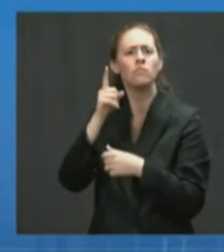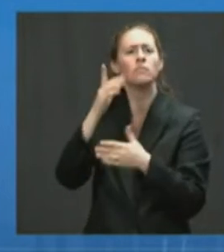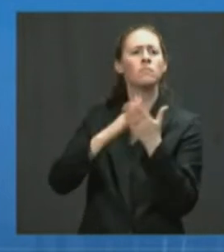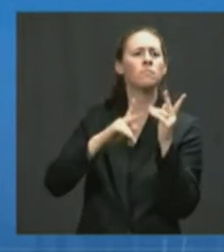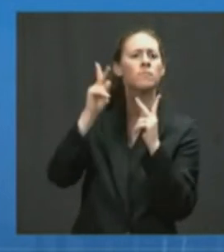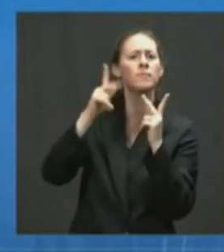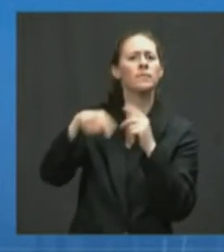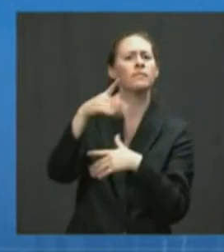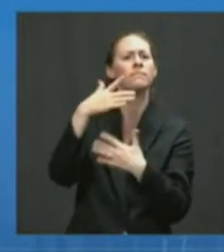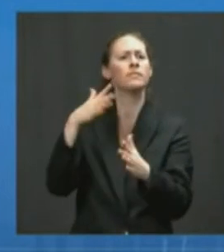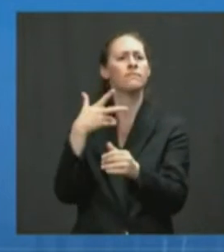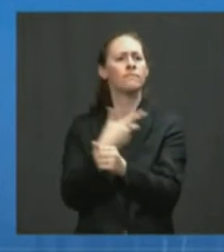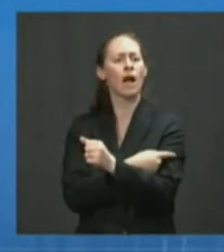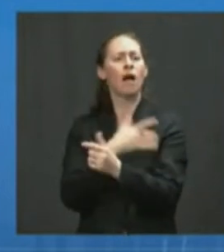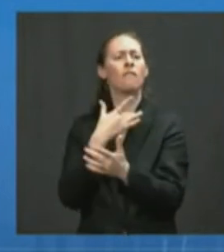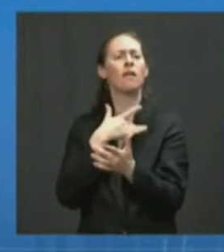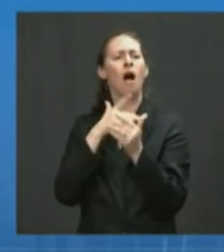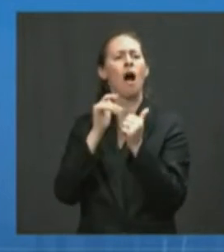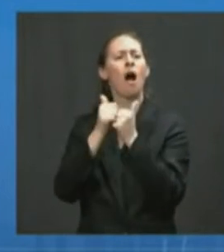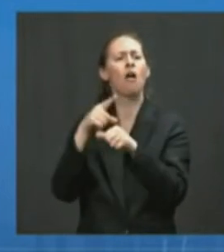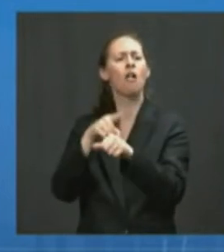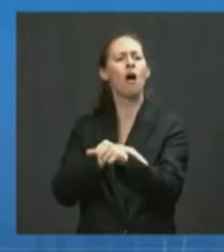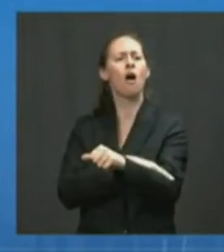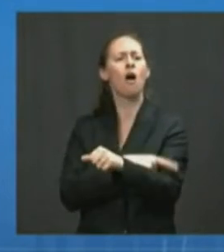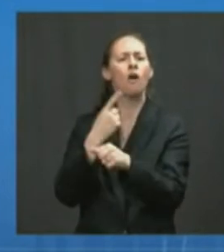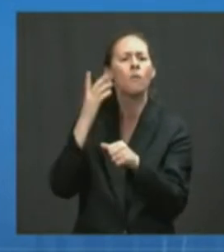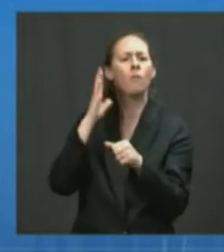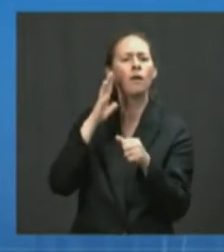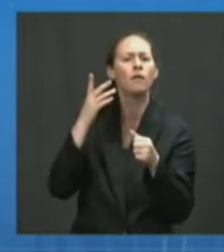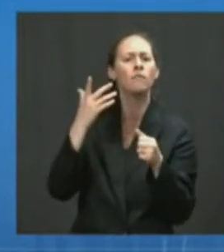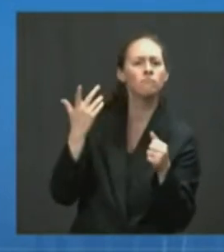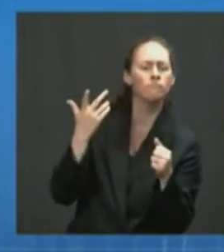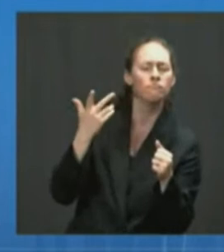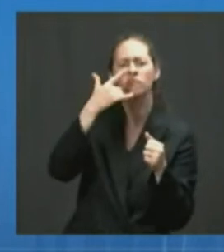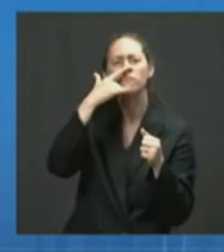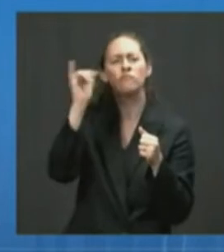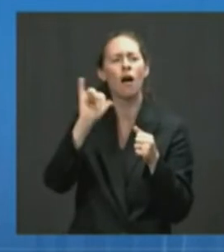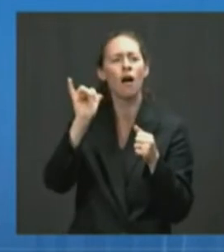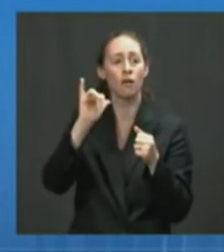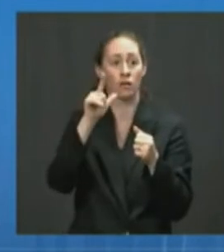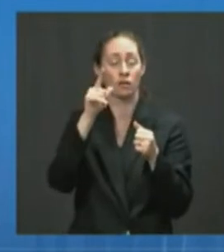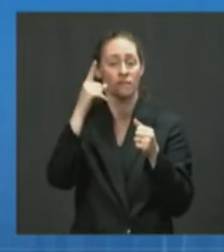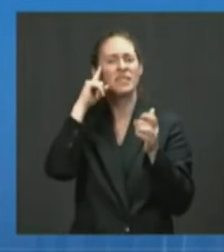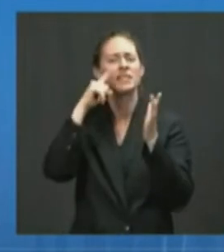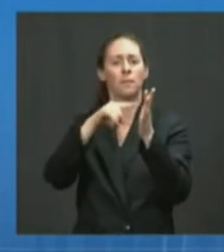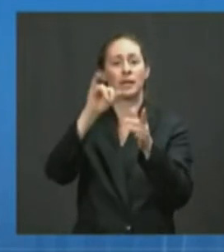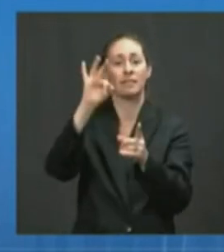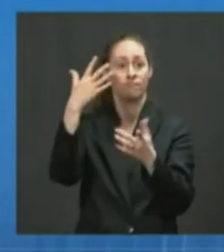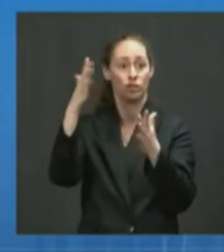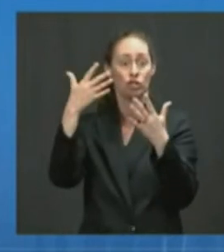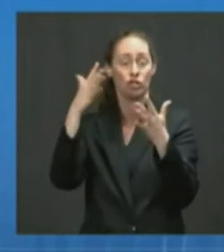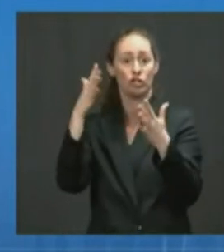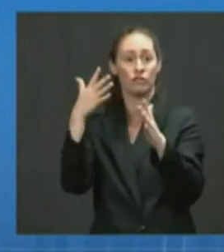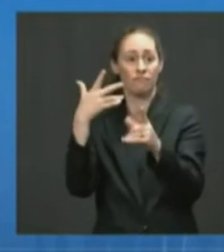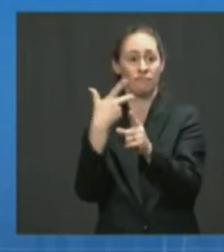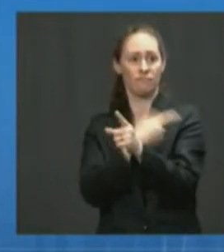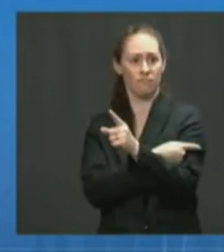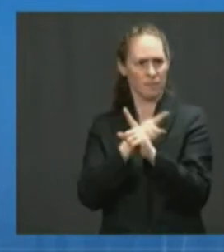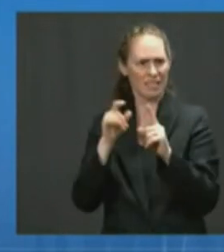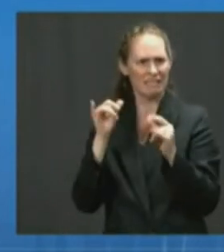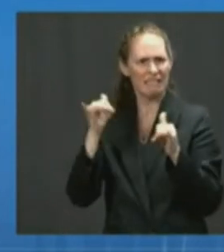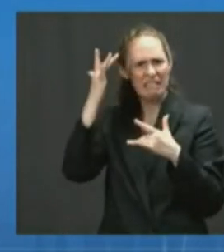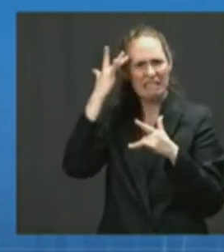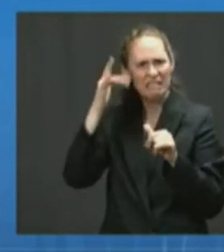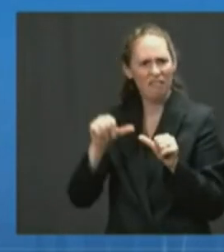identifying trends among possible long haul patients who've been vaccinated? Well, that's an